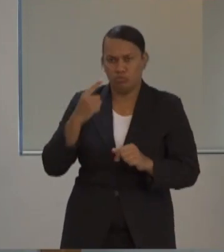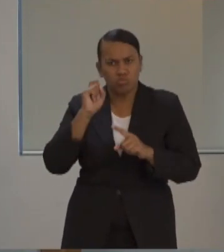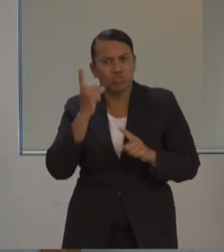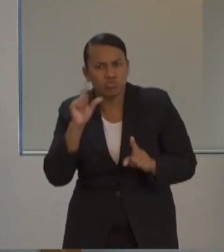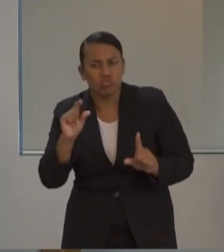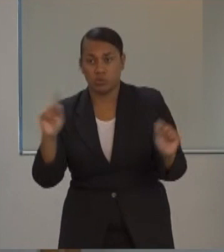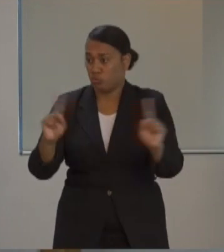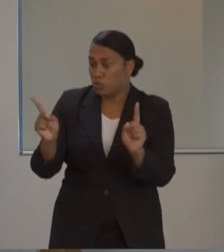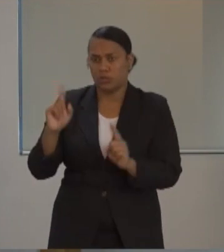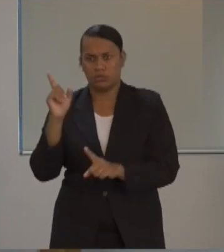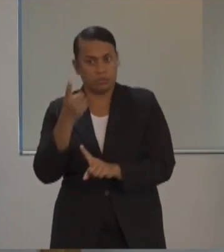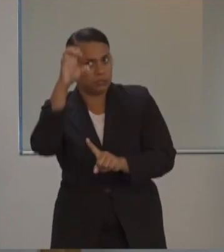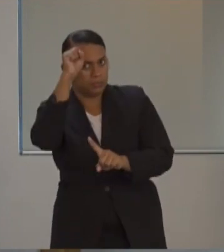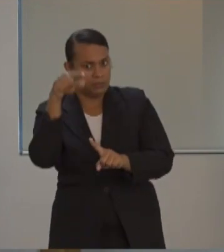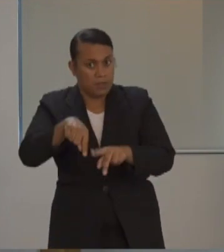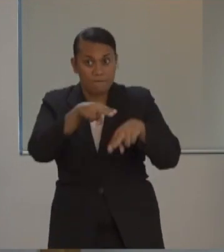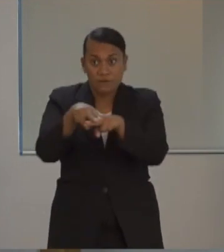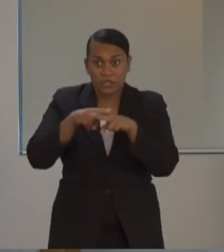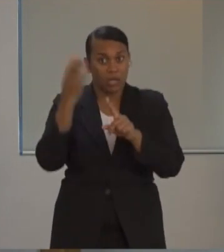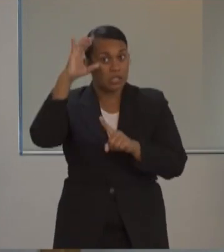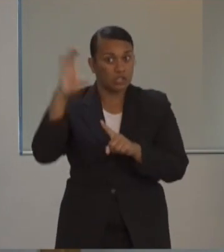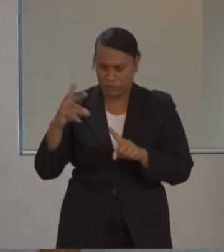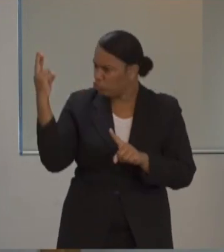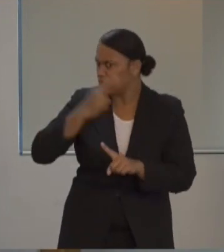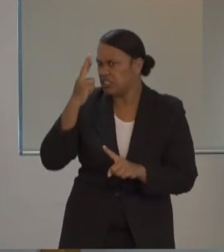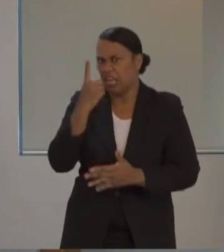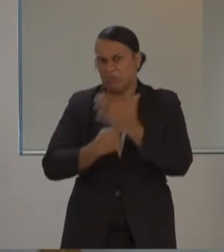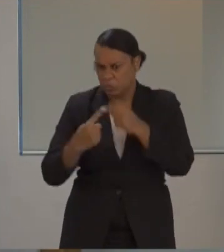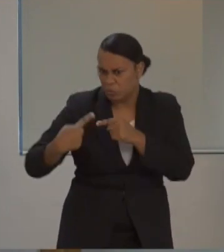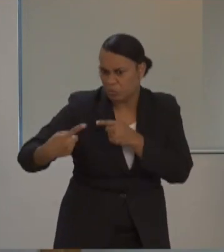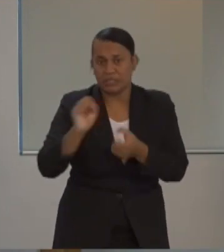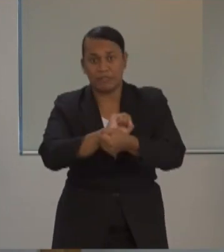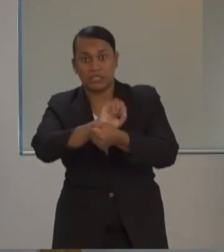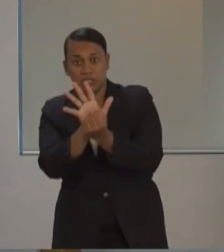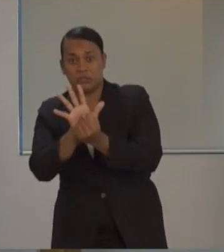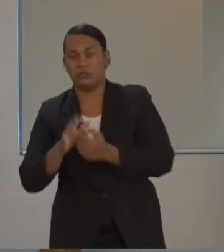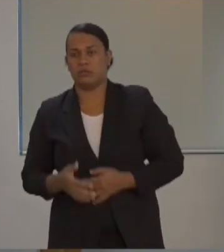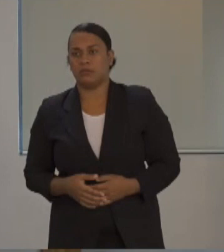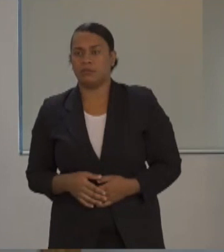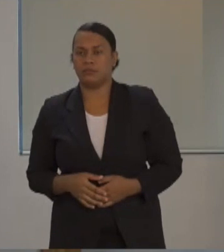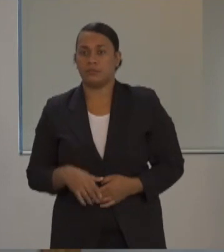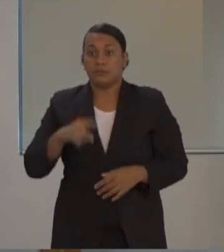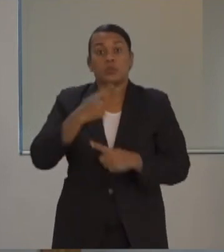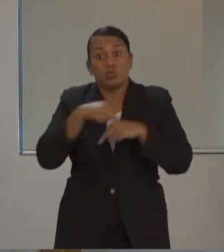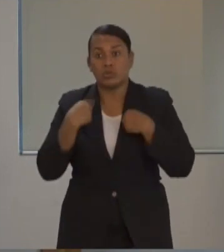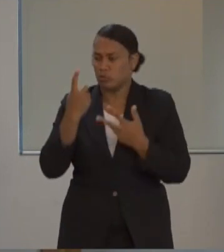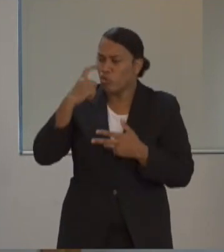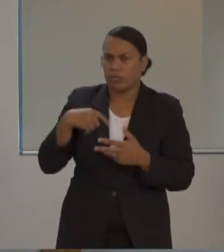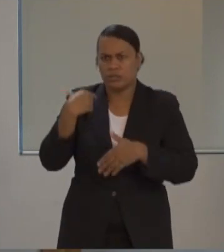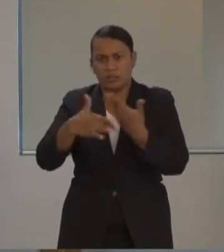recovery from this virus is still months away at best. We can get there, we will get there,